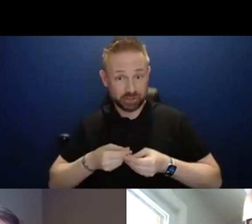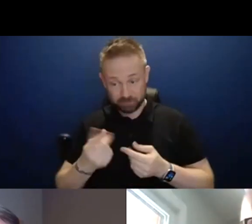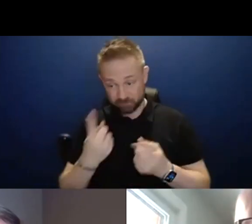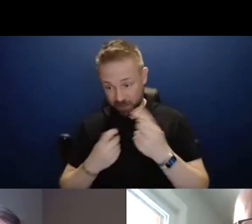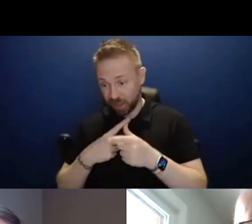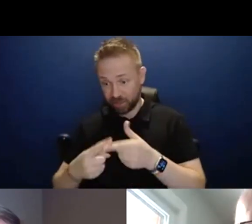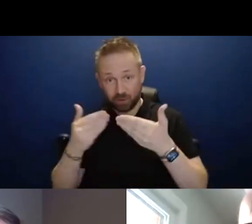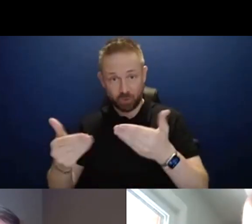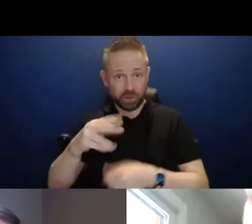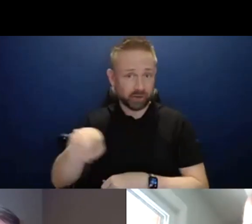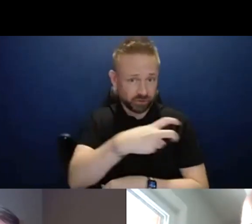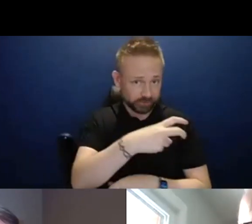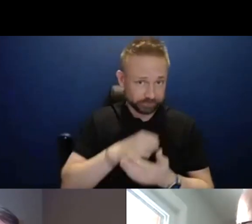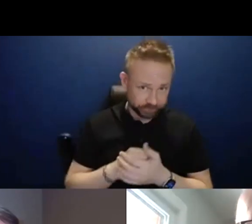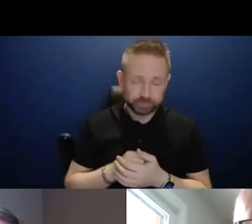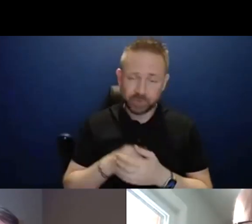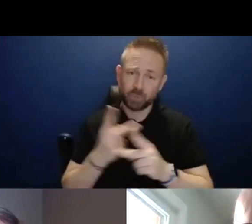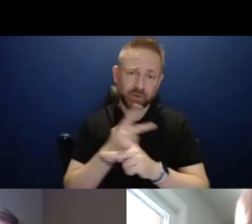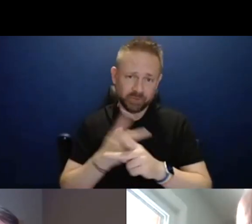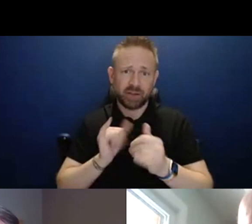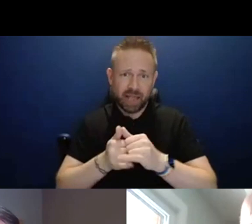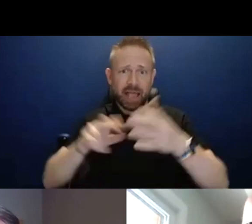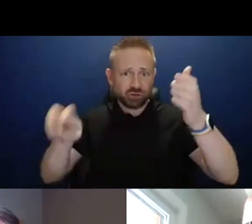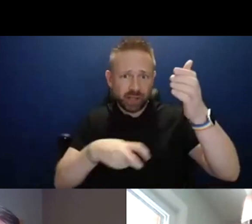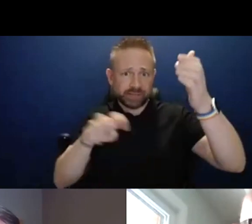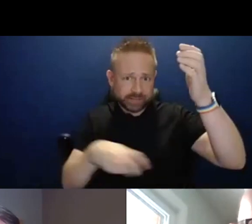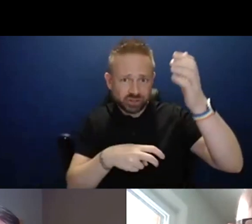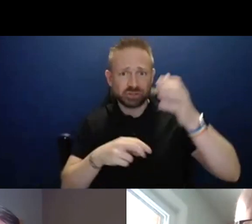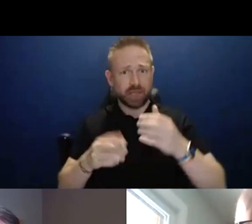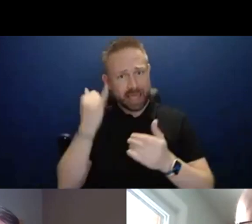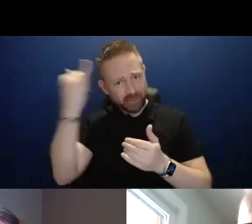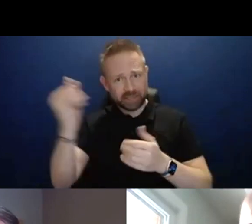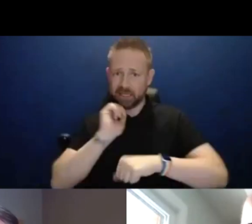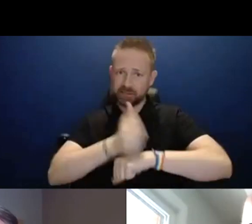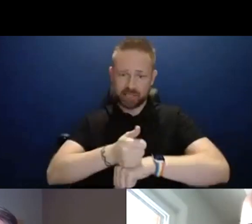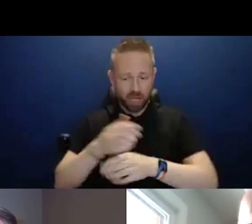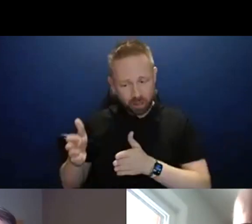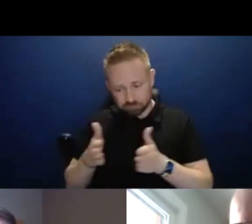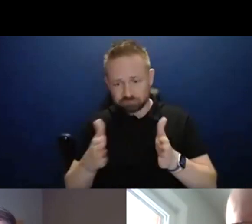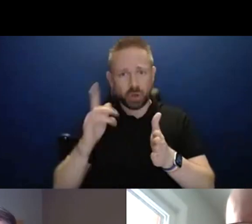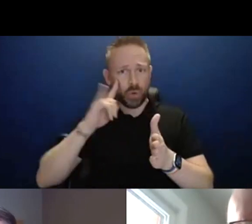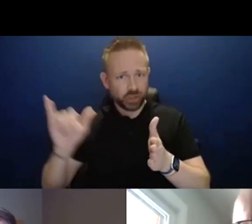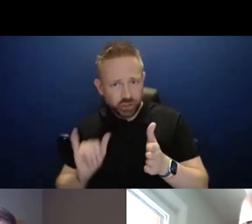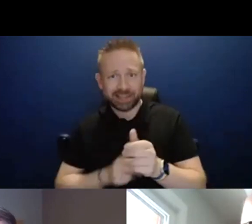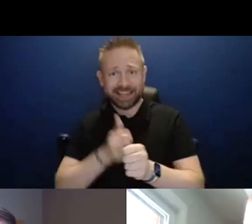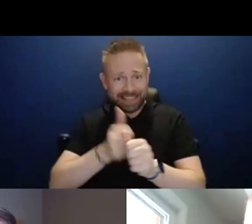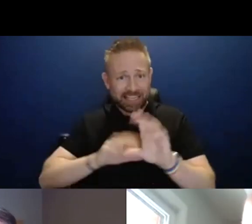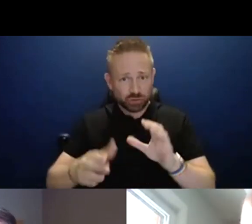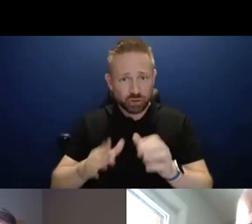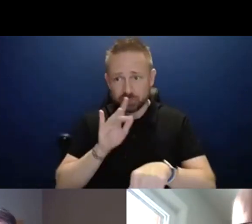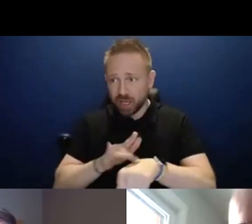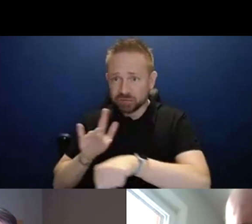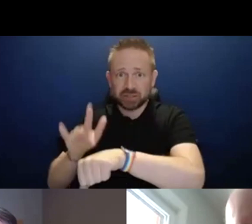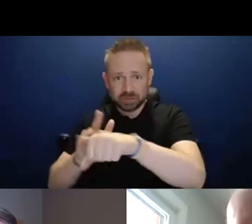Um, Glenn, Glenn is working on that transition. I think the roadmap is, is, is developed and they're beginning to, uh, to share it with, with each of the groups that many of you are